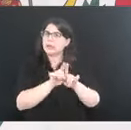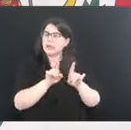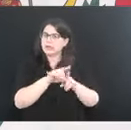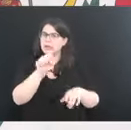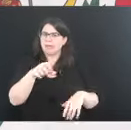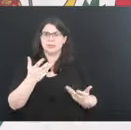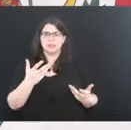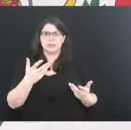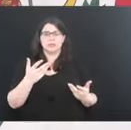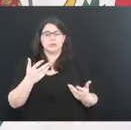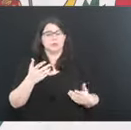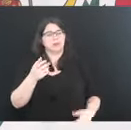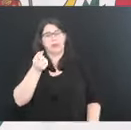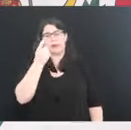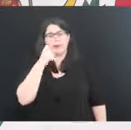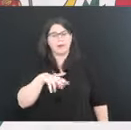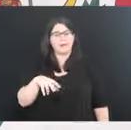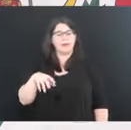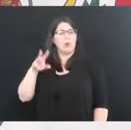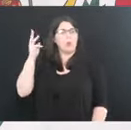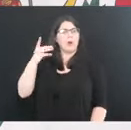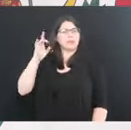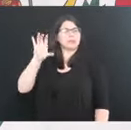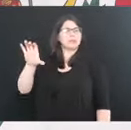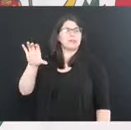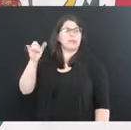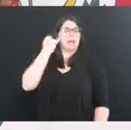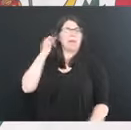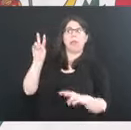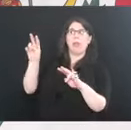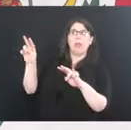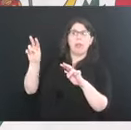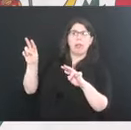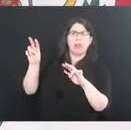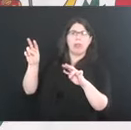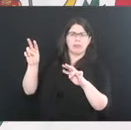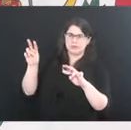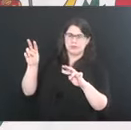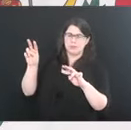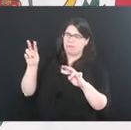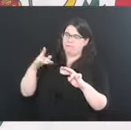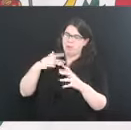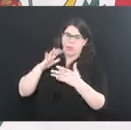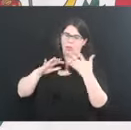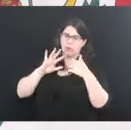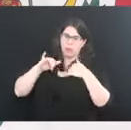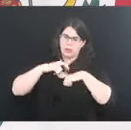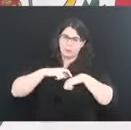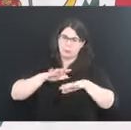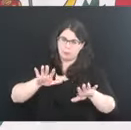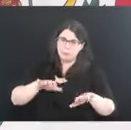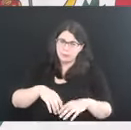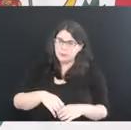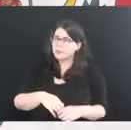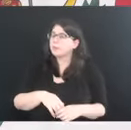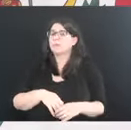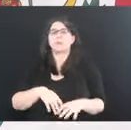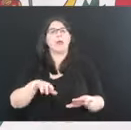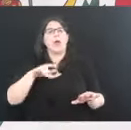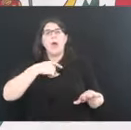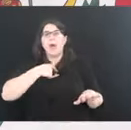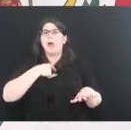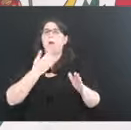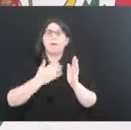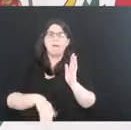watch DC and not be continually confused. Now, have been saying over and over and over